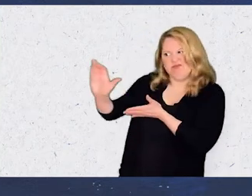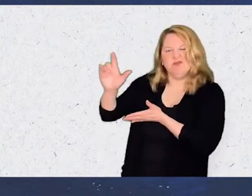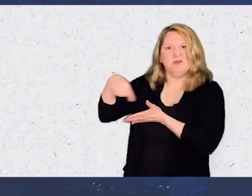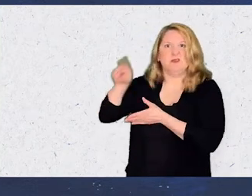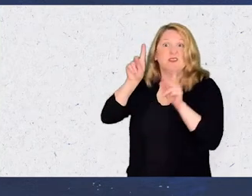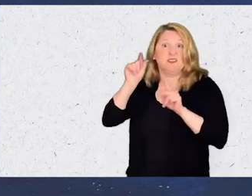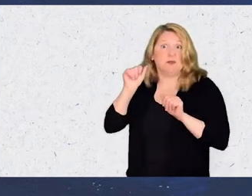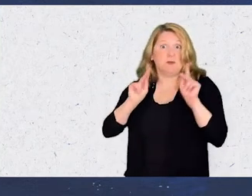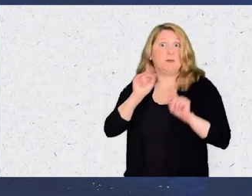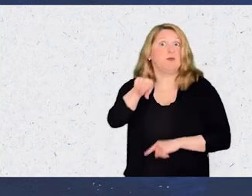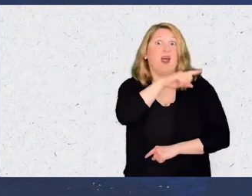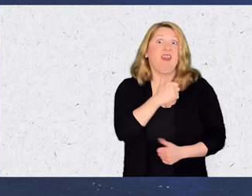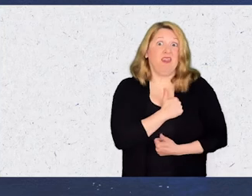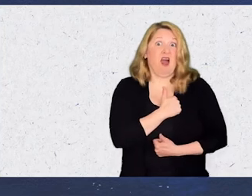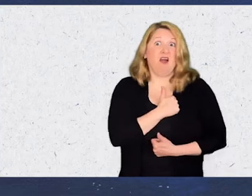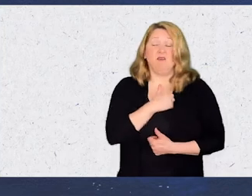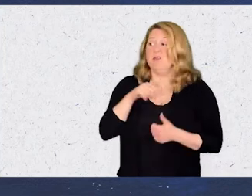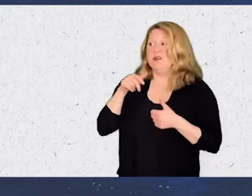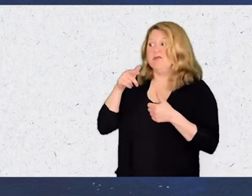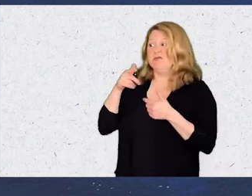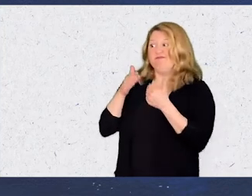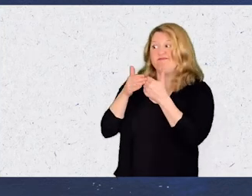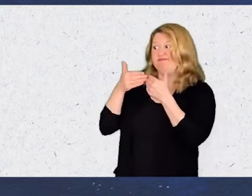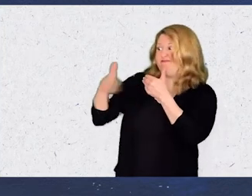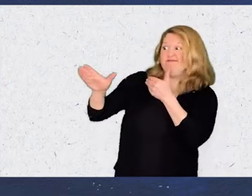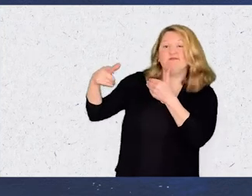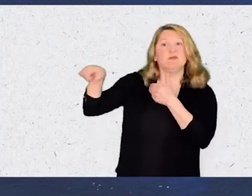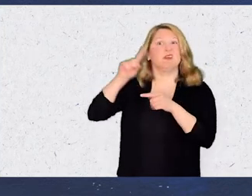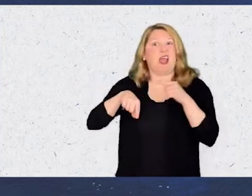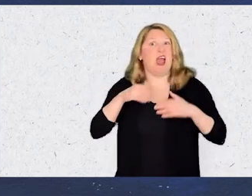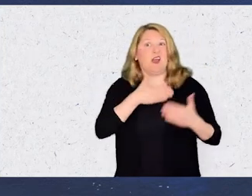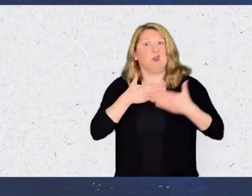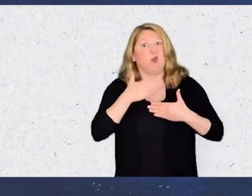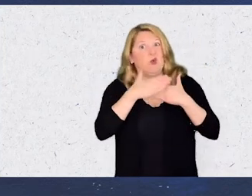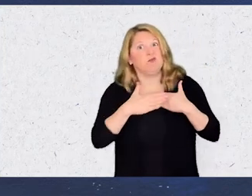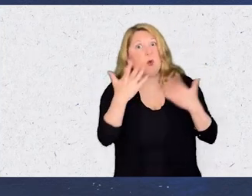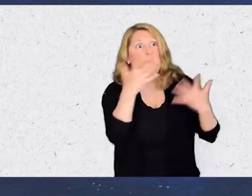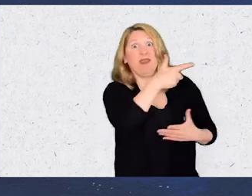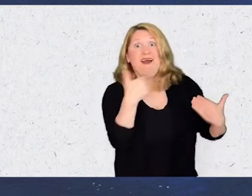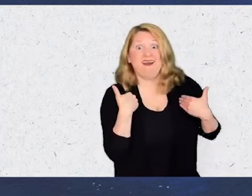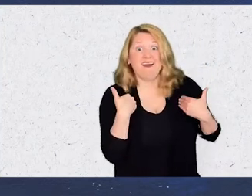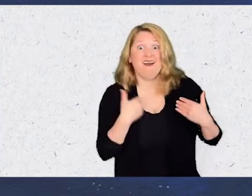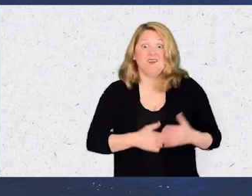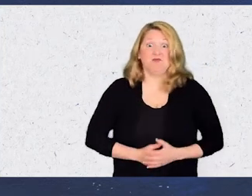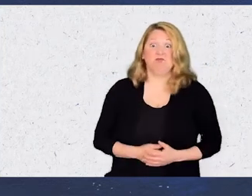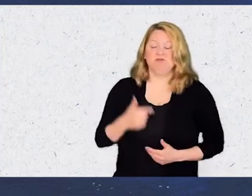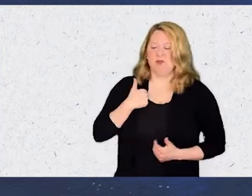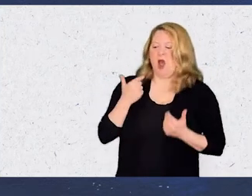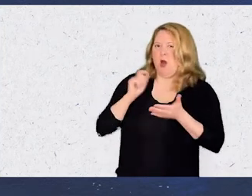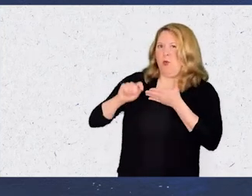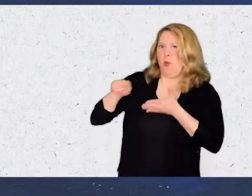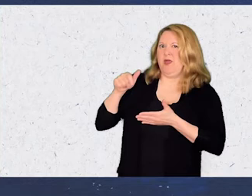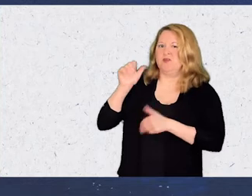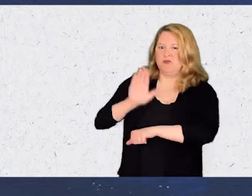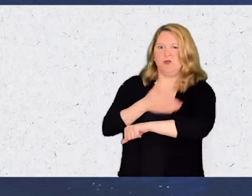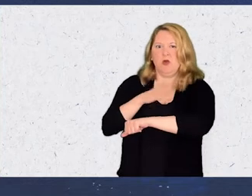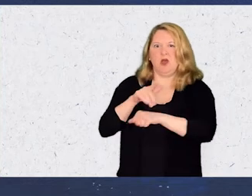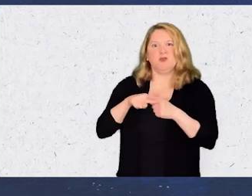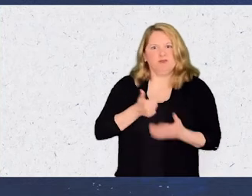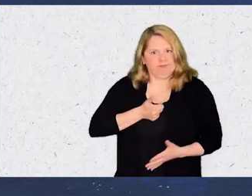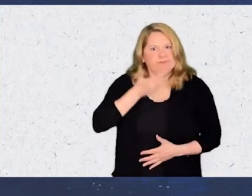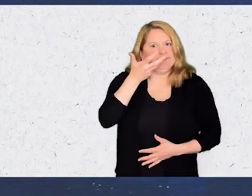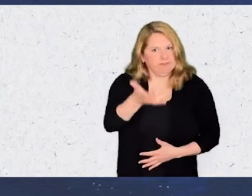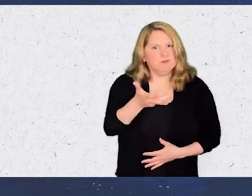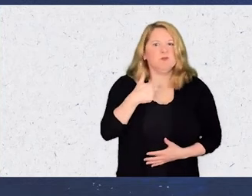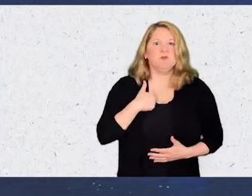disabled people they know and love from being able to enjoy the liberties that they have I wrote flames to address this feeling I